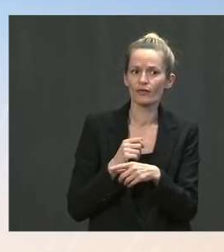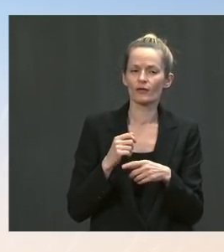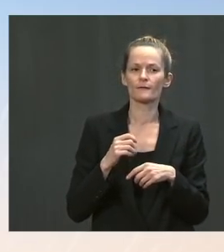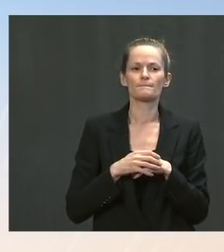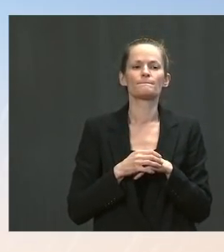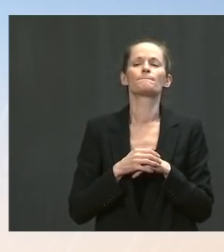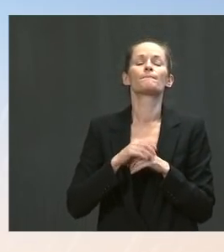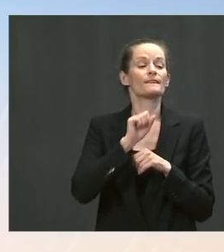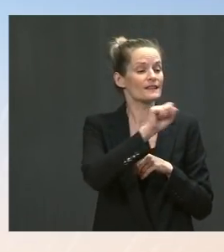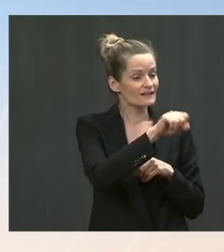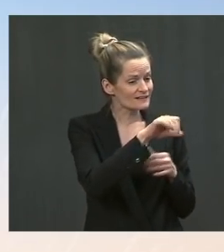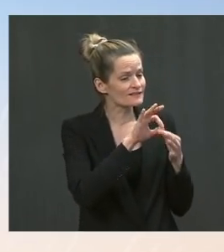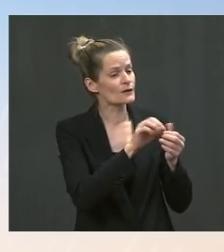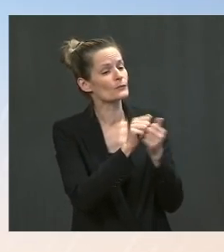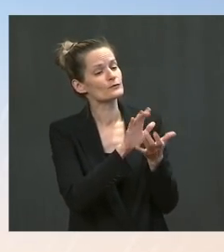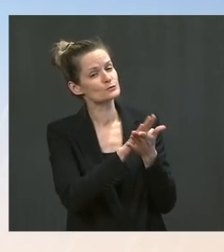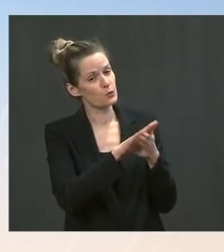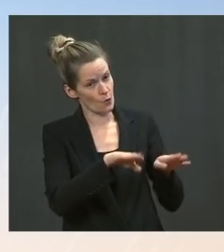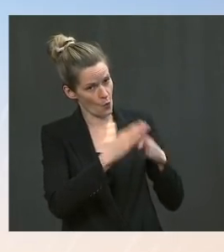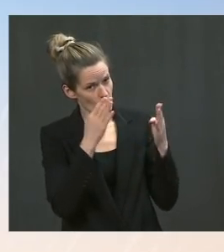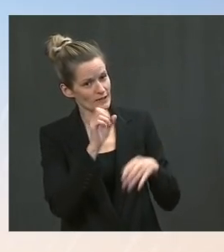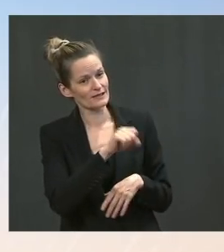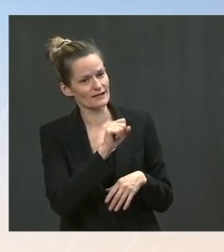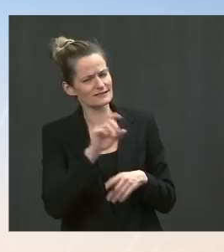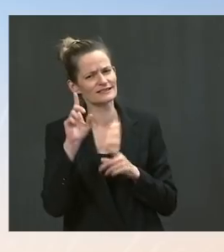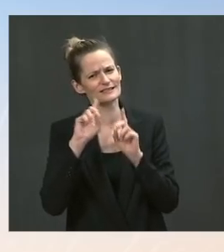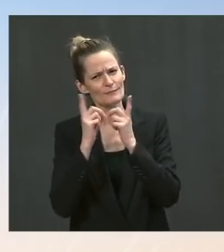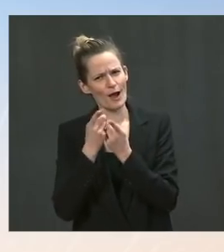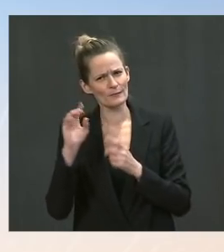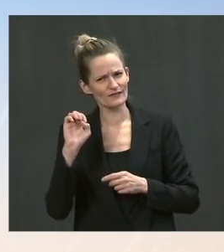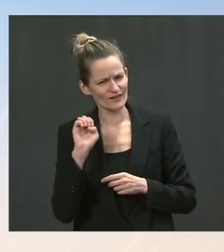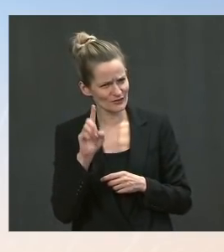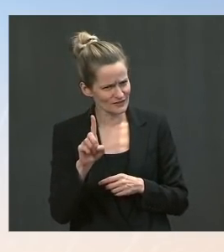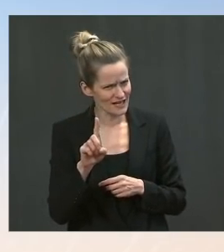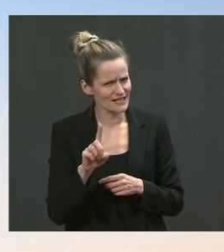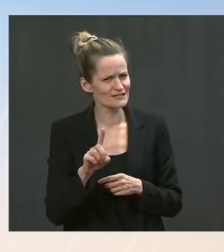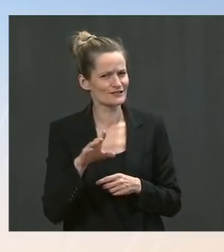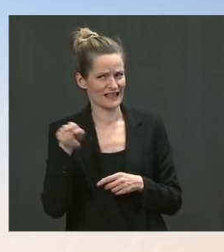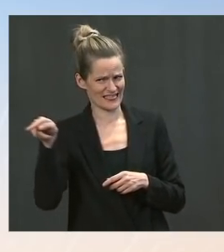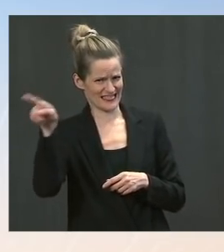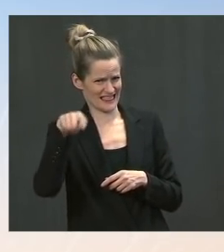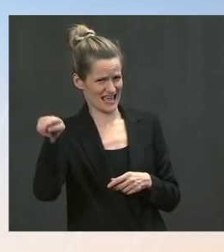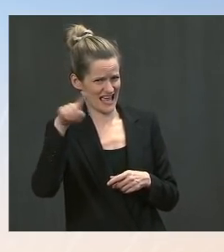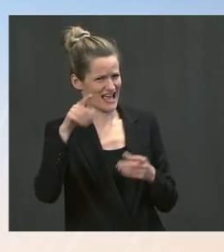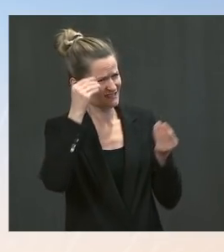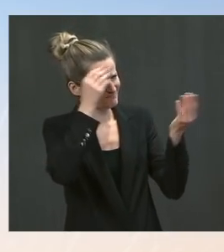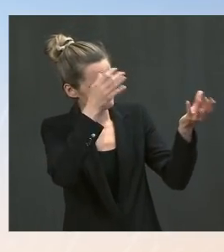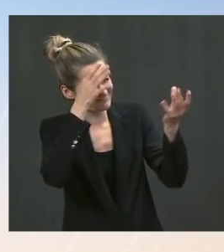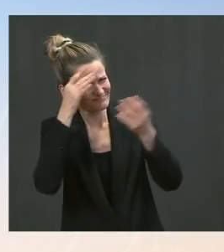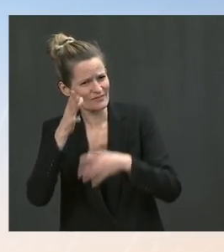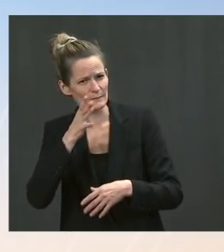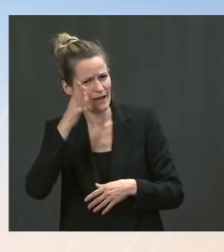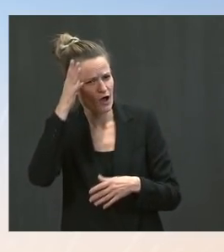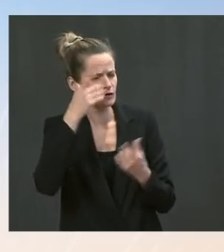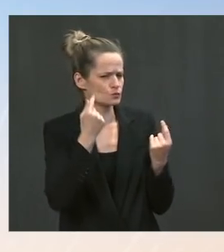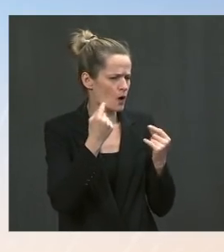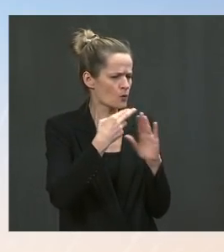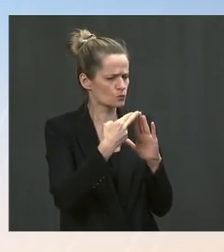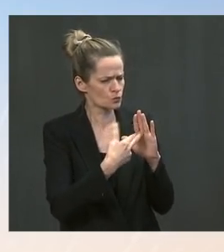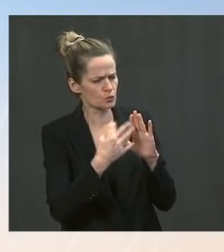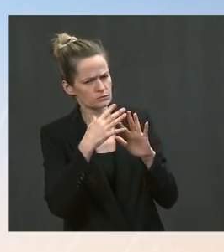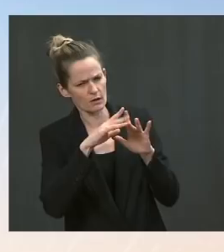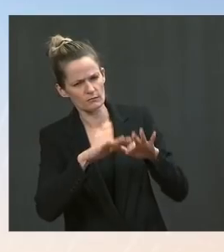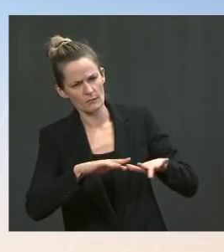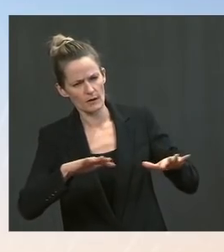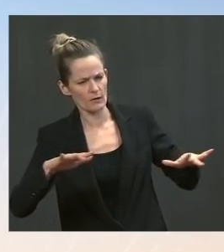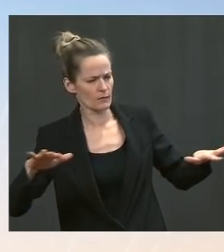range of organizations to make sure they are educated, they have the information they need, they know what the mitigation measures are. I can certainly ask Secretary Cardona if there are any